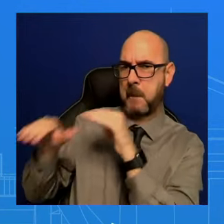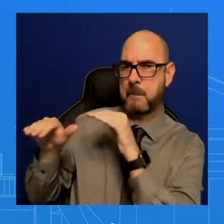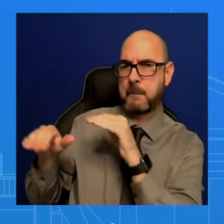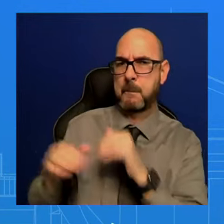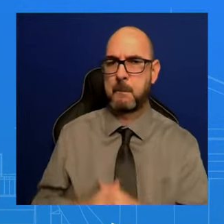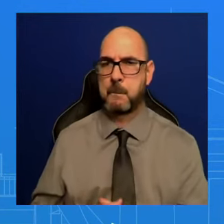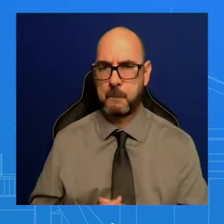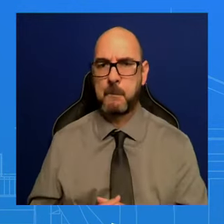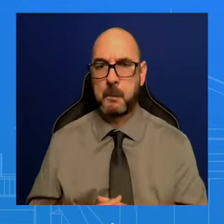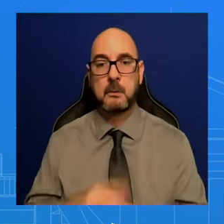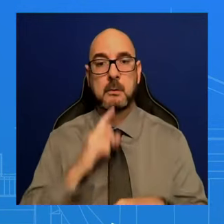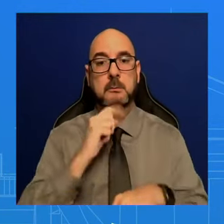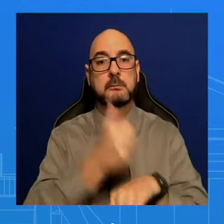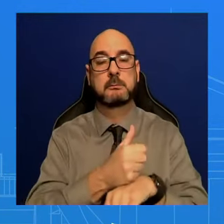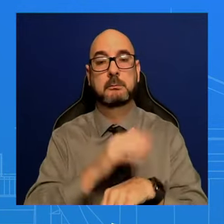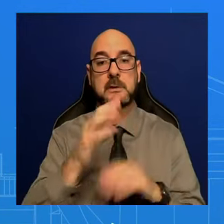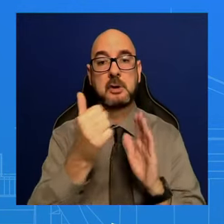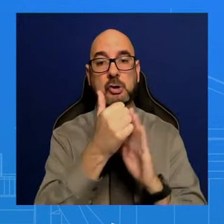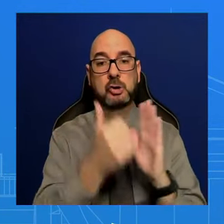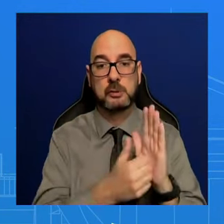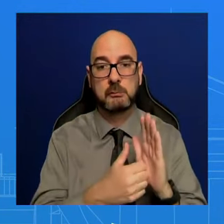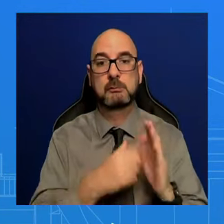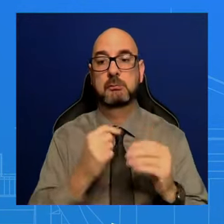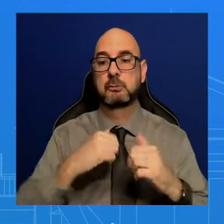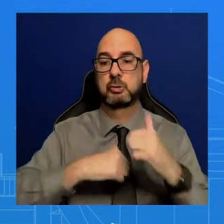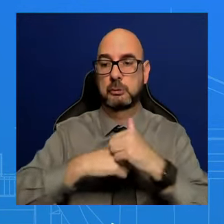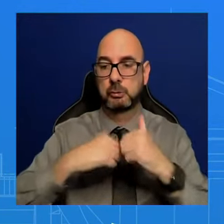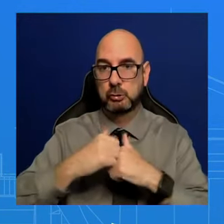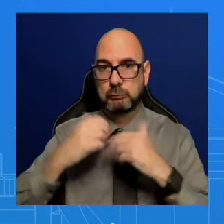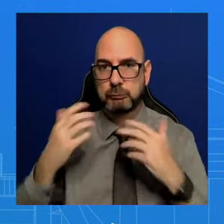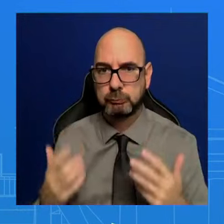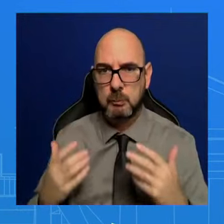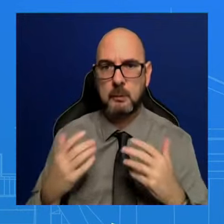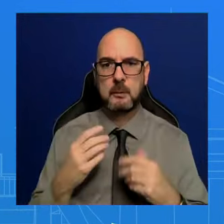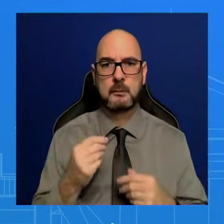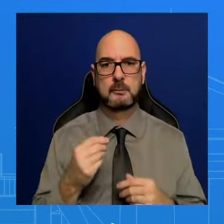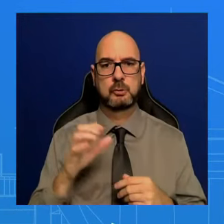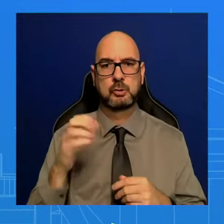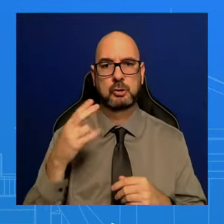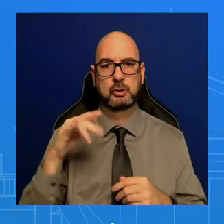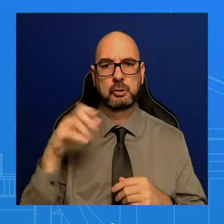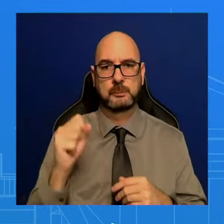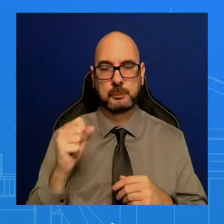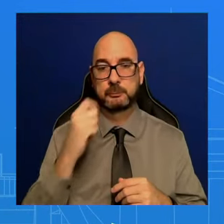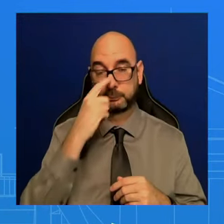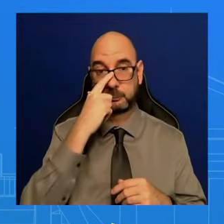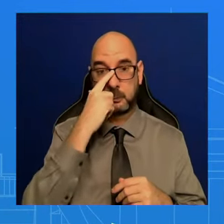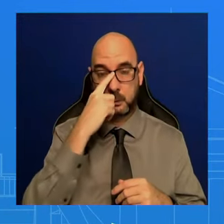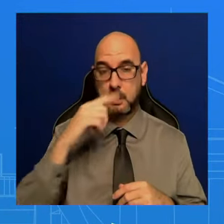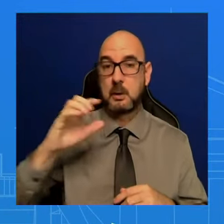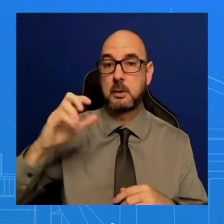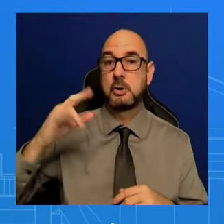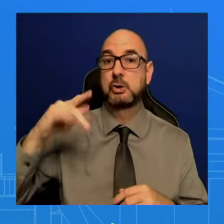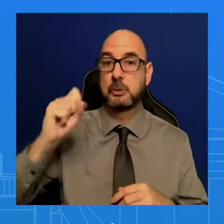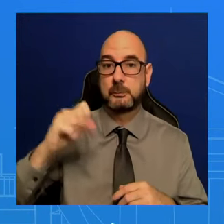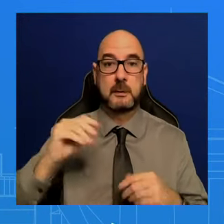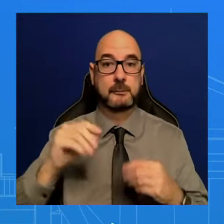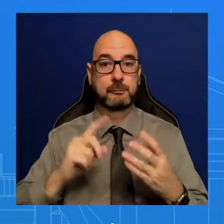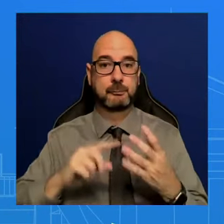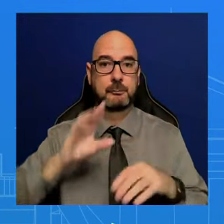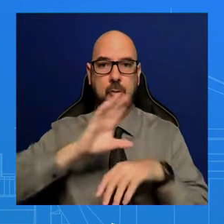infrastructure to chips to lowering drug prices and getting rid of junk fees, as you heard him speak to yesterday with his competition council.